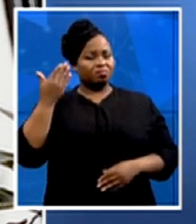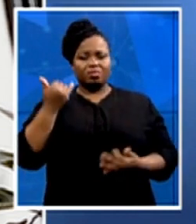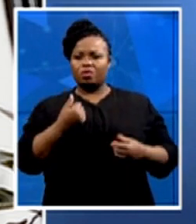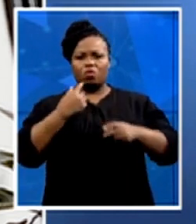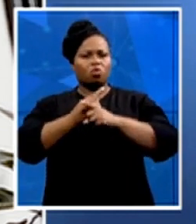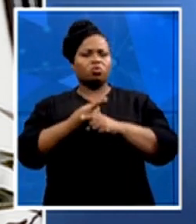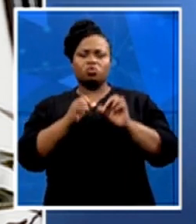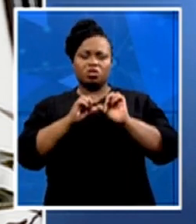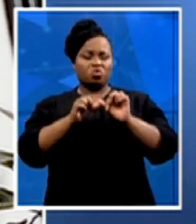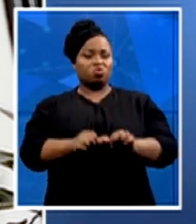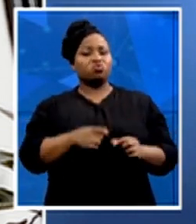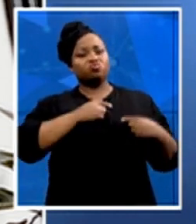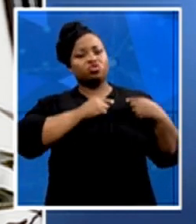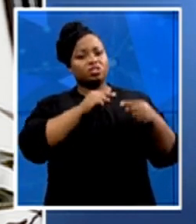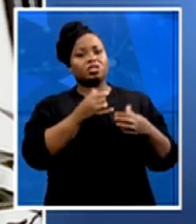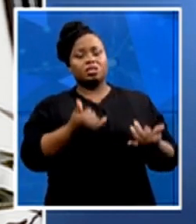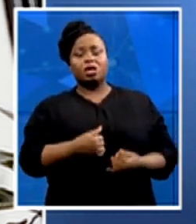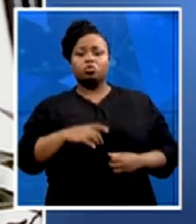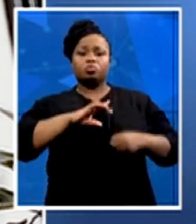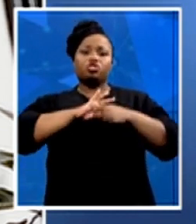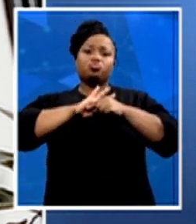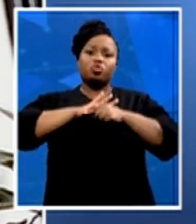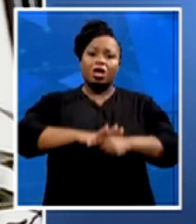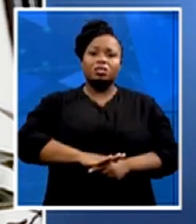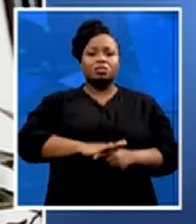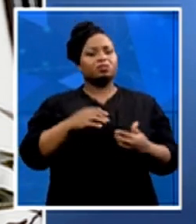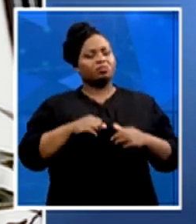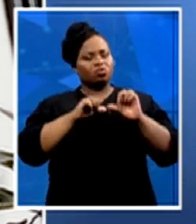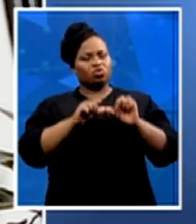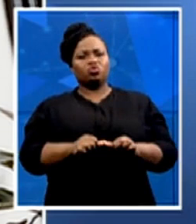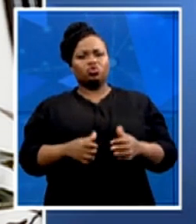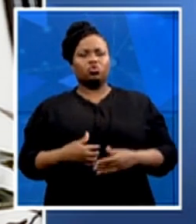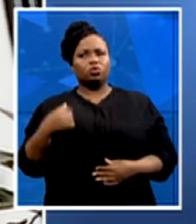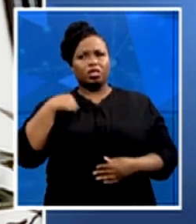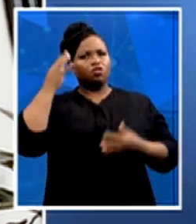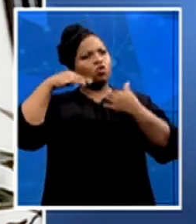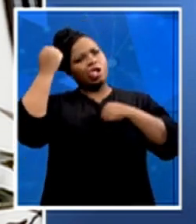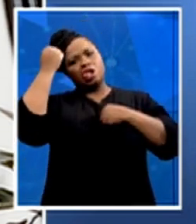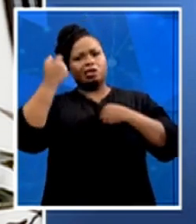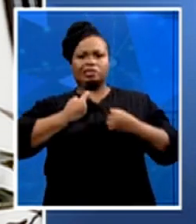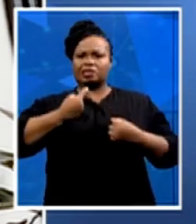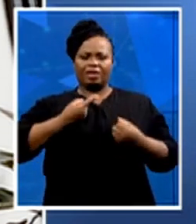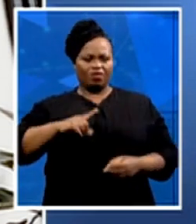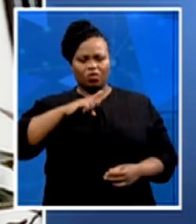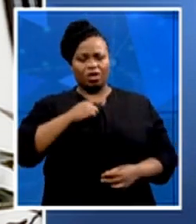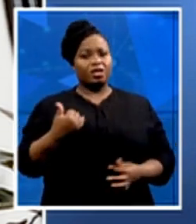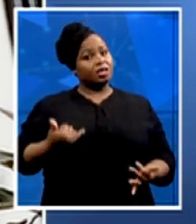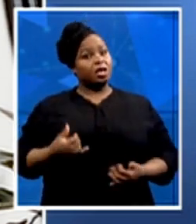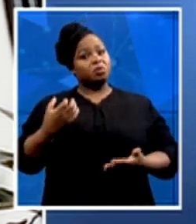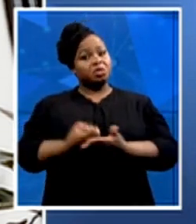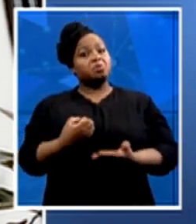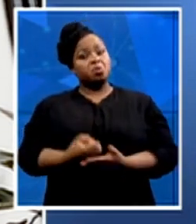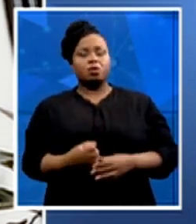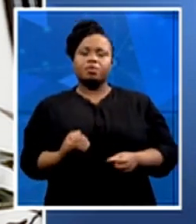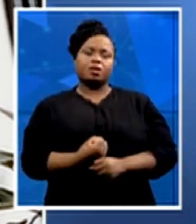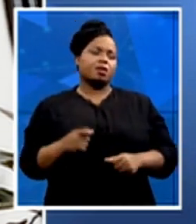depressed, to think of suicide, because that is the level in which this economy has found us. And so